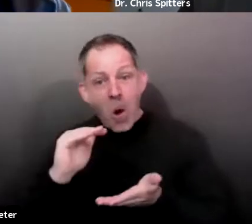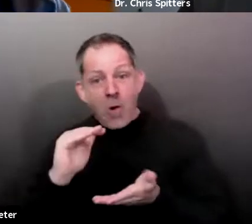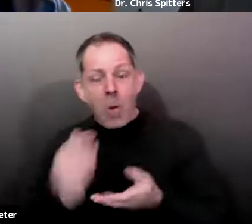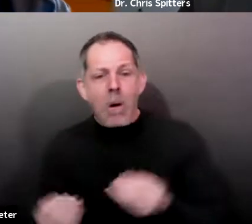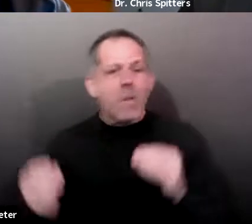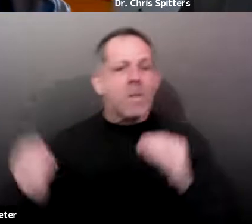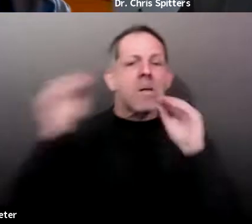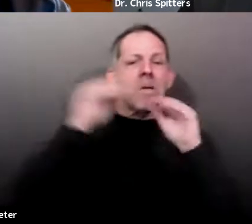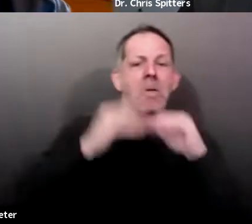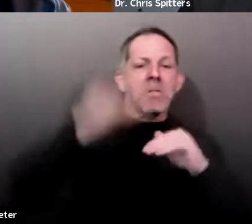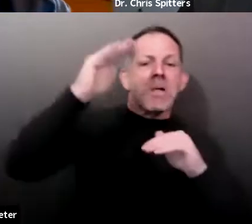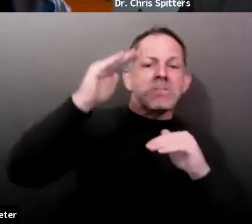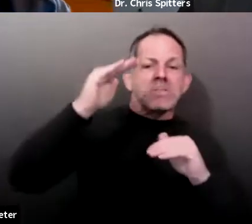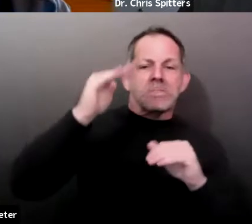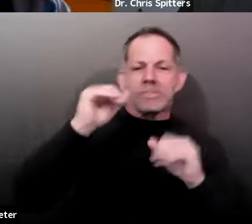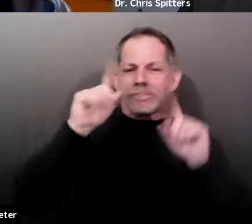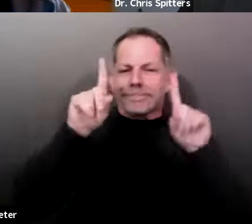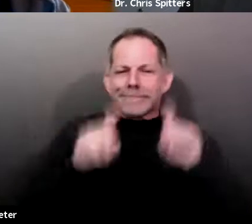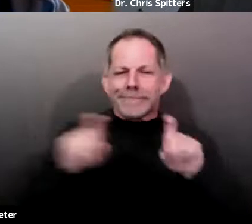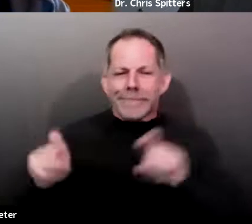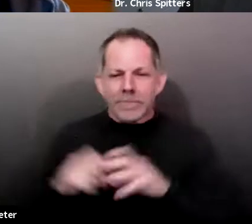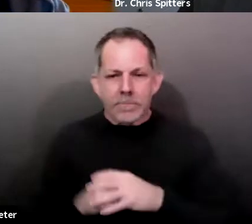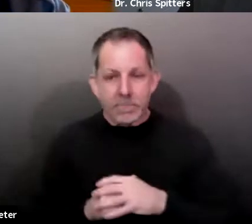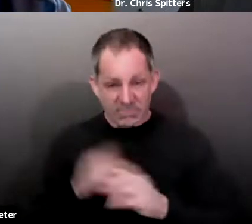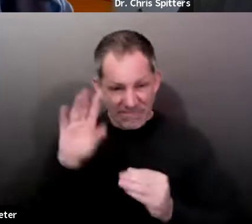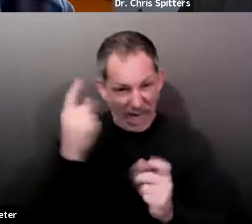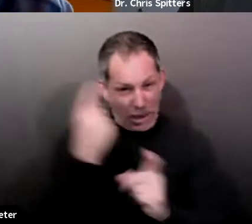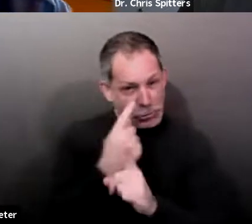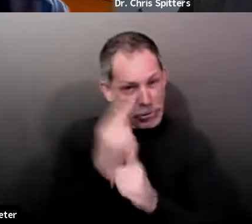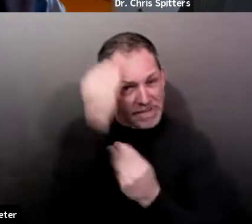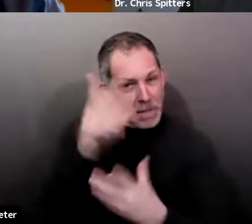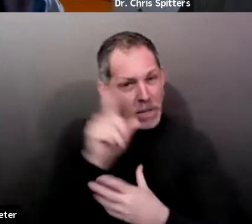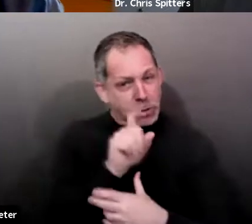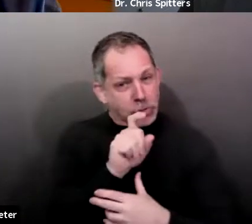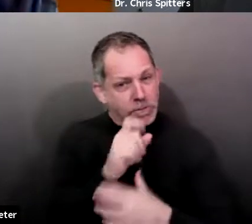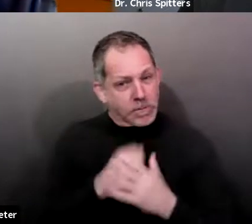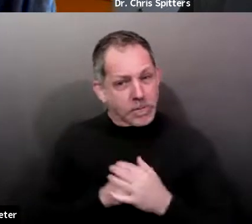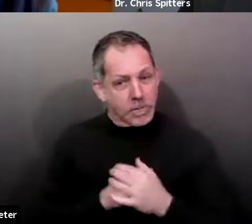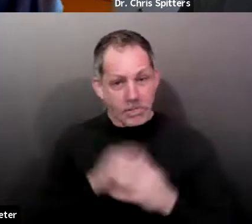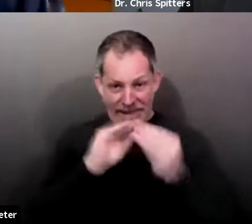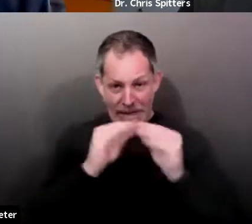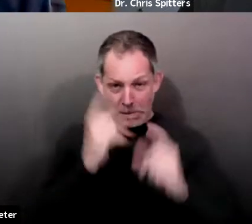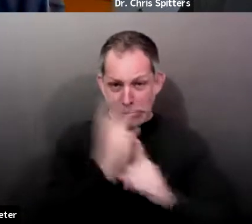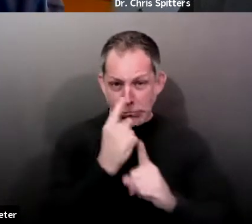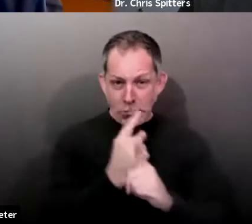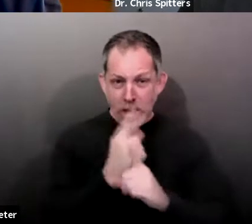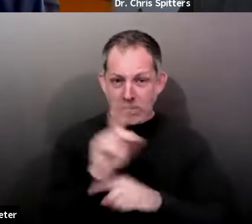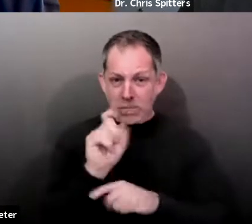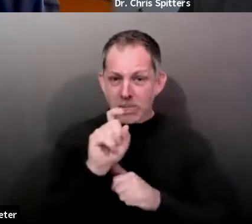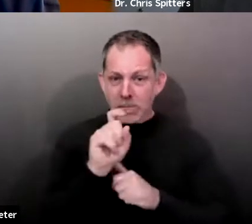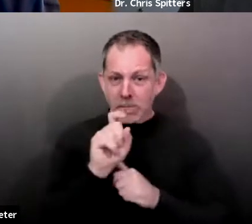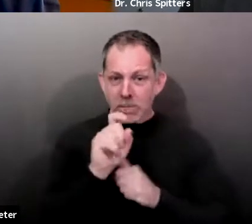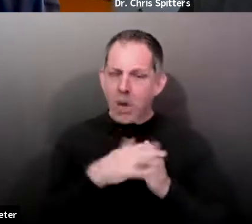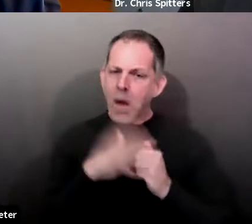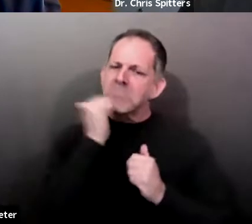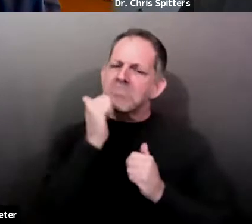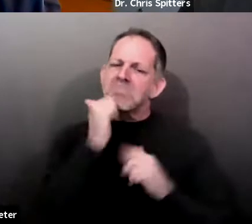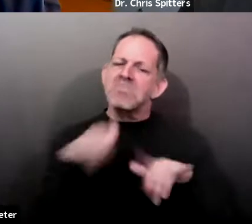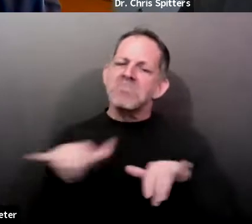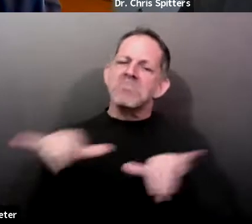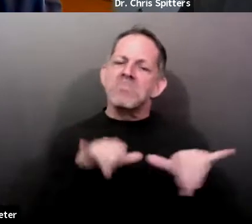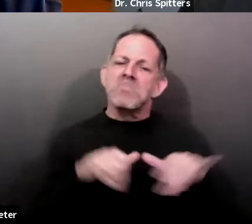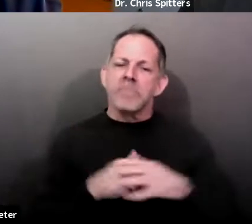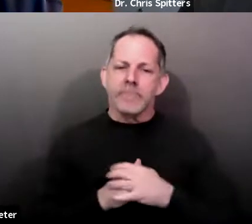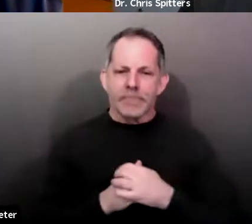accurate goes up, but the number itself has been pretty standard. So we feel like we're in a really good place. Um,